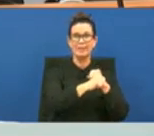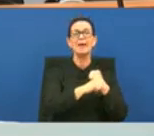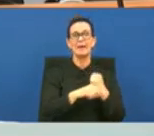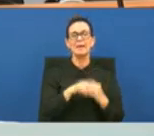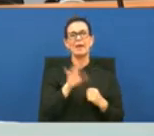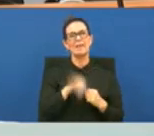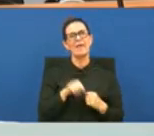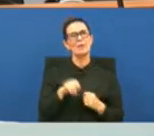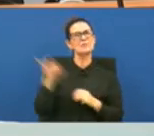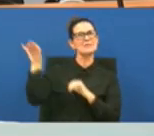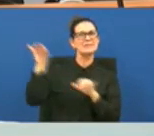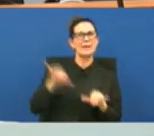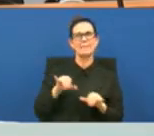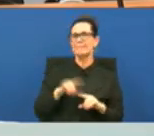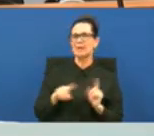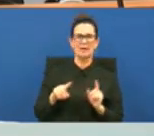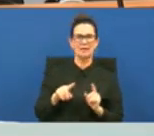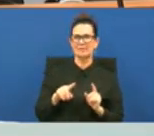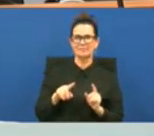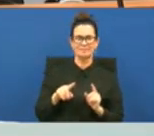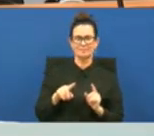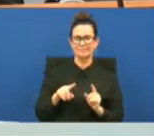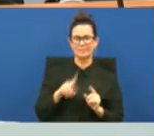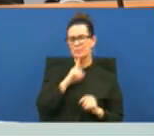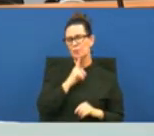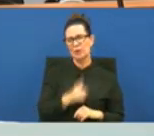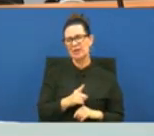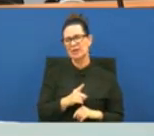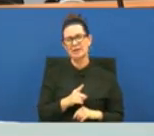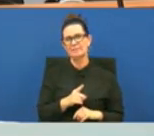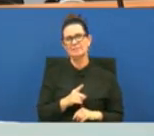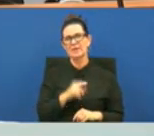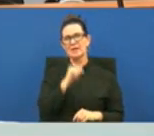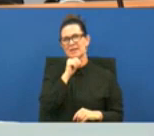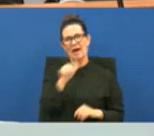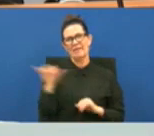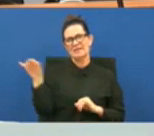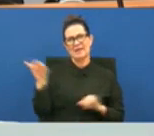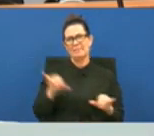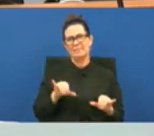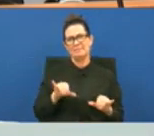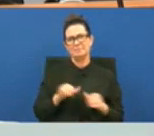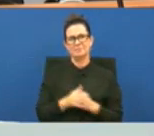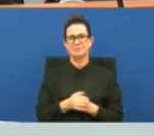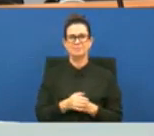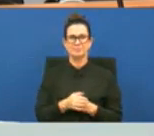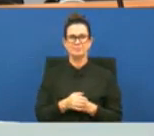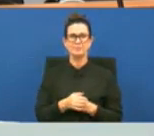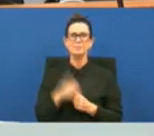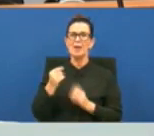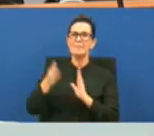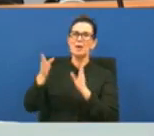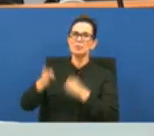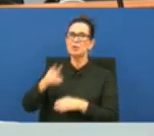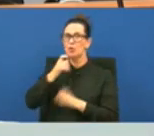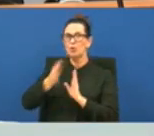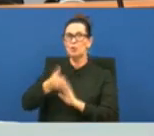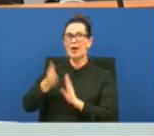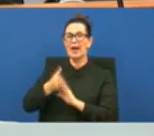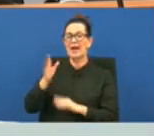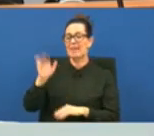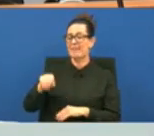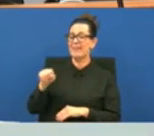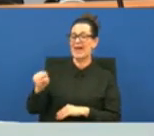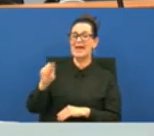that the real deal the person who ran that san antonio model was from baton